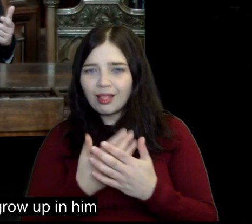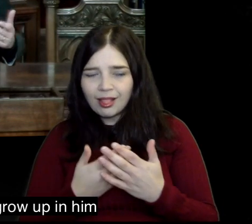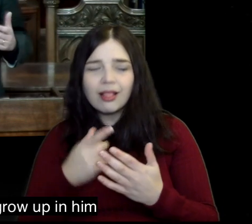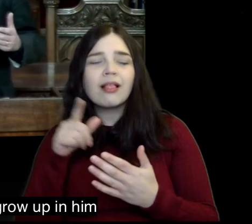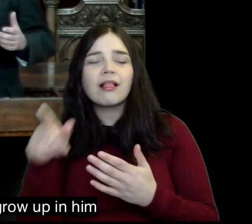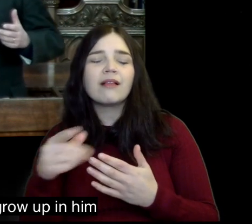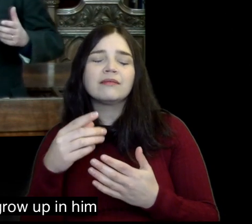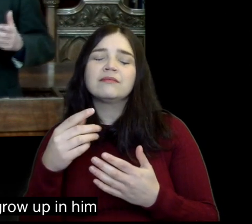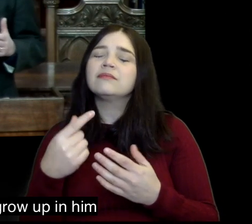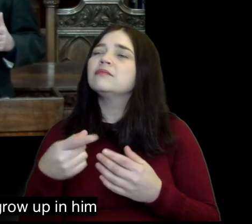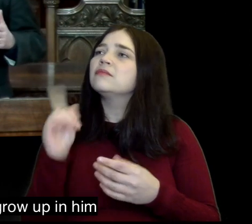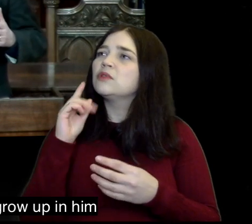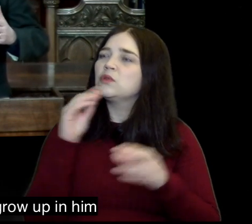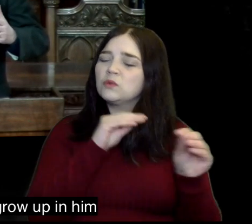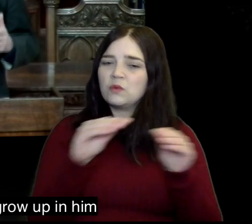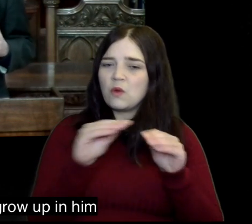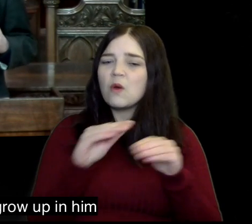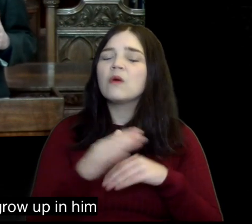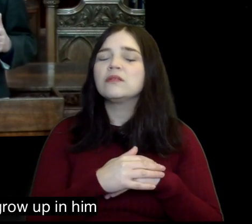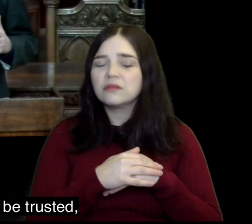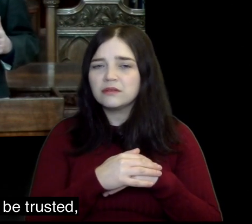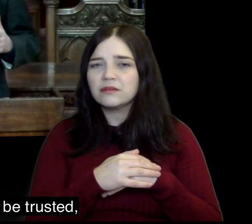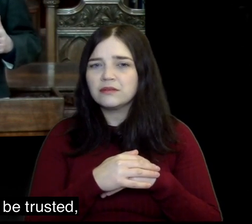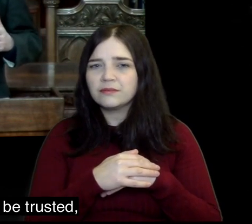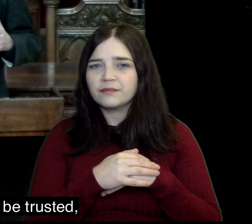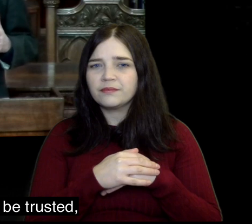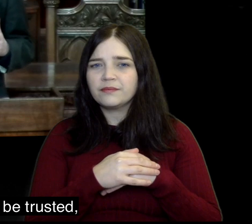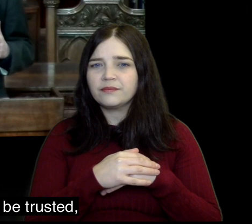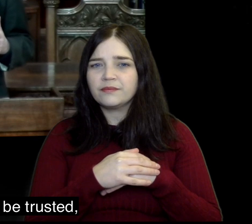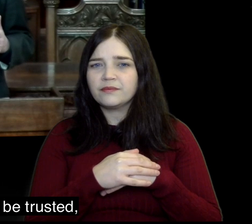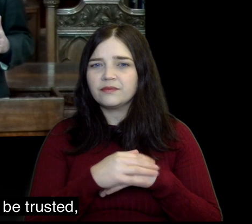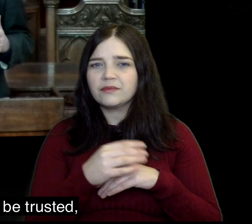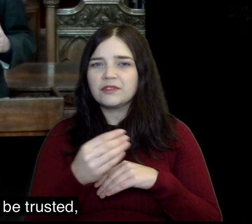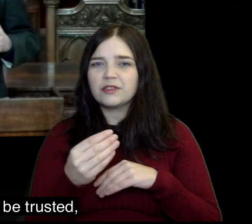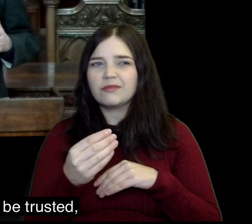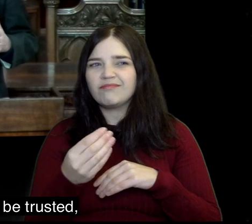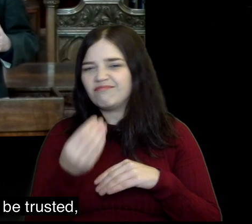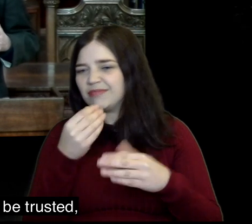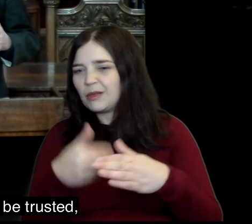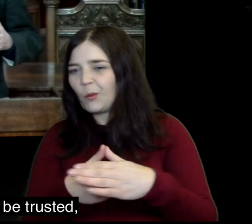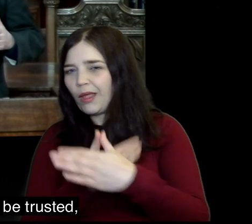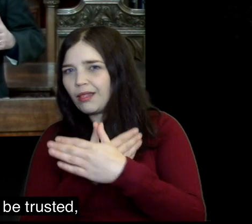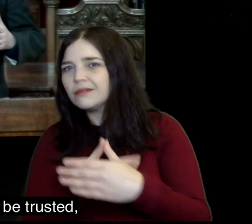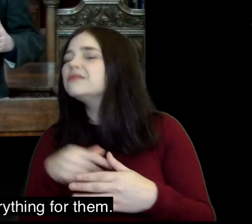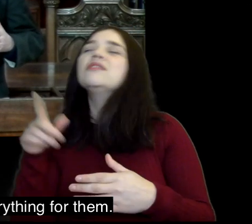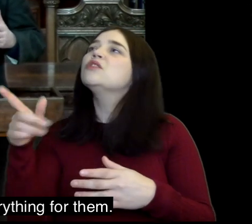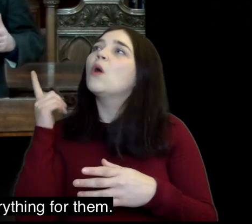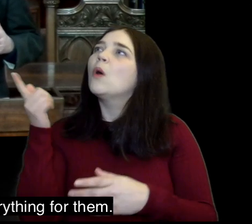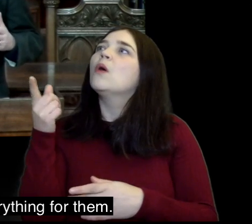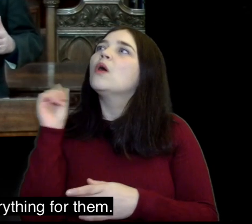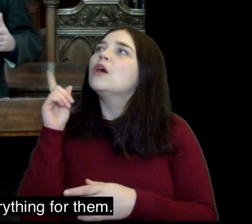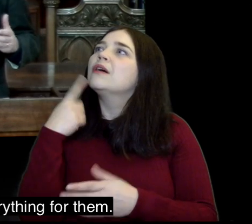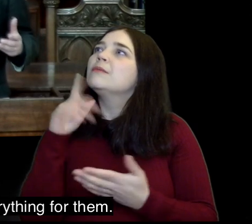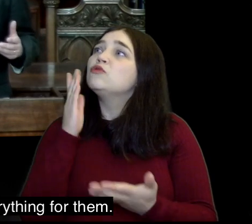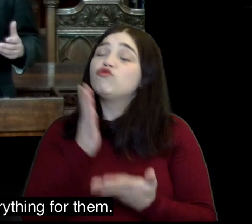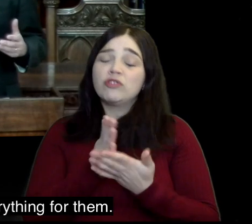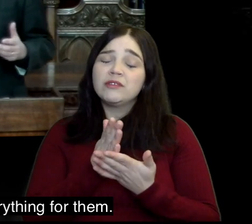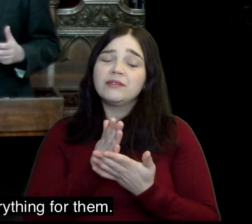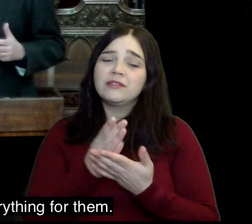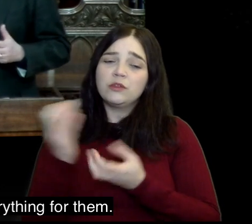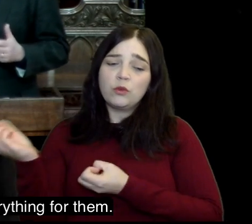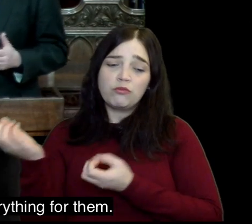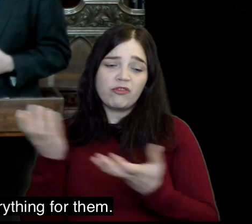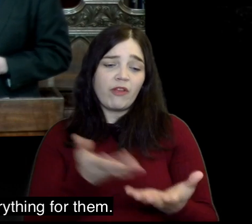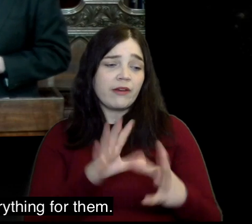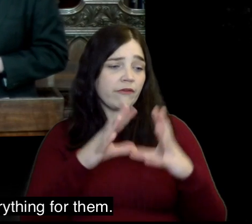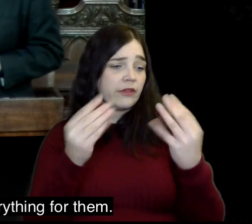quails as God taught them to grow up in him to learn that he could be trusted that